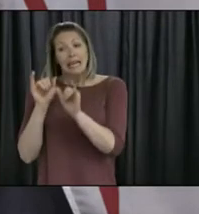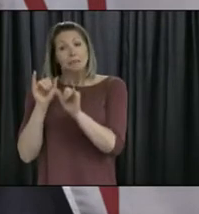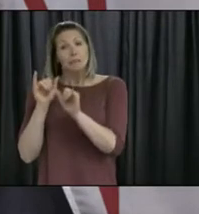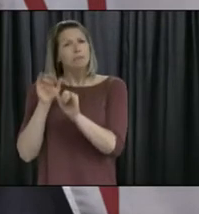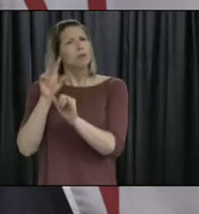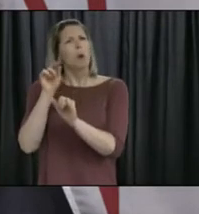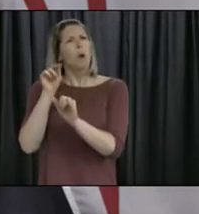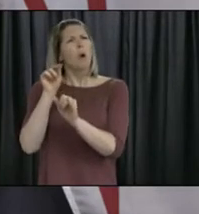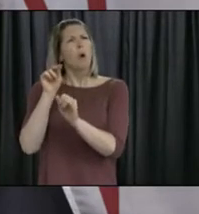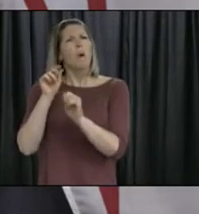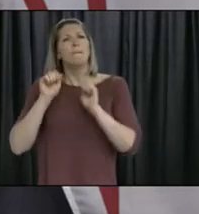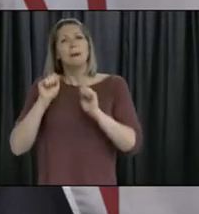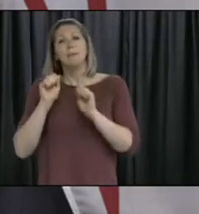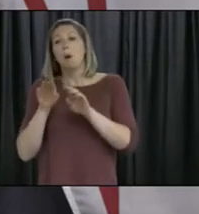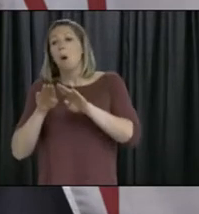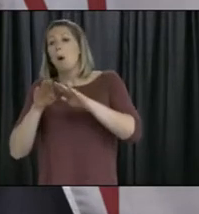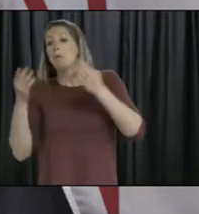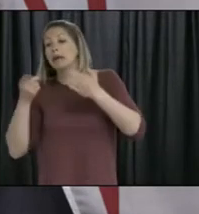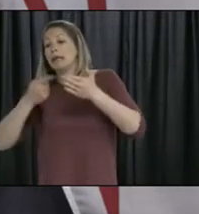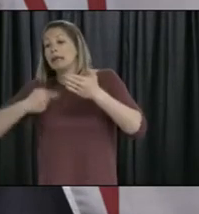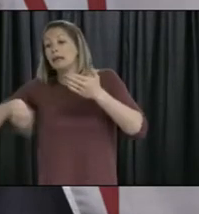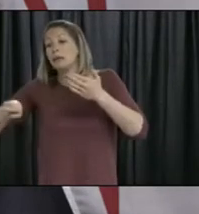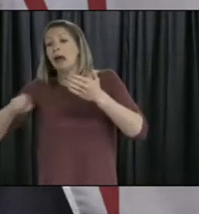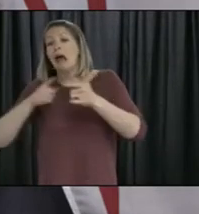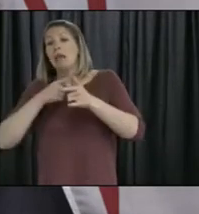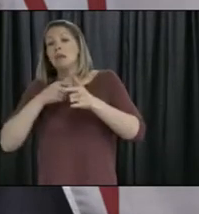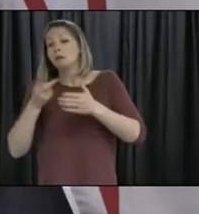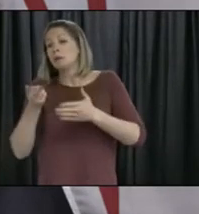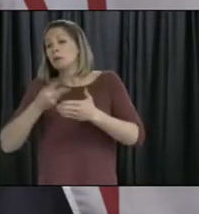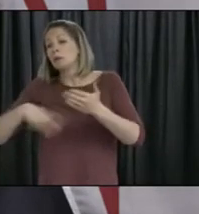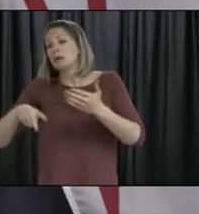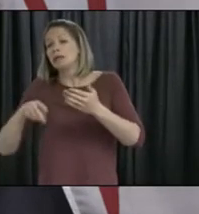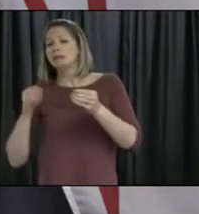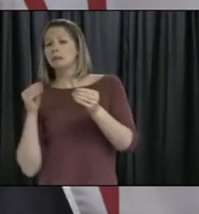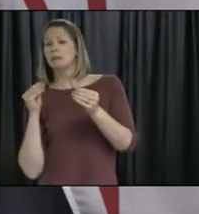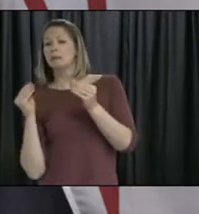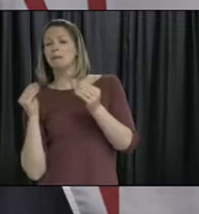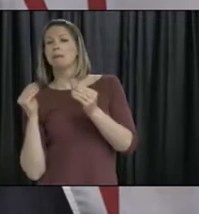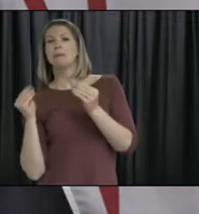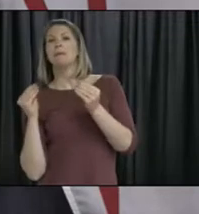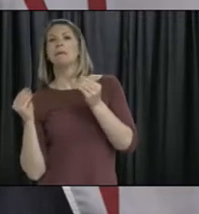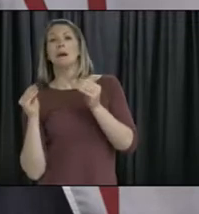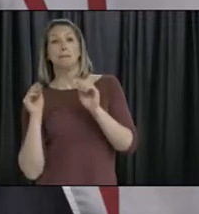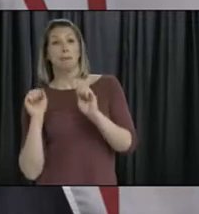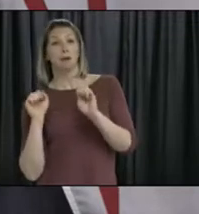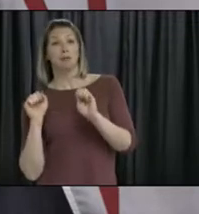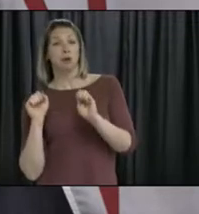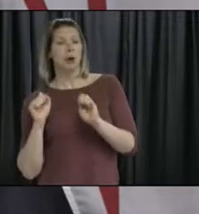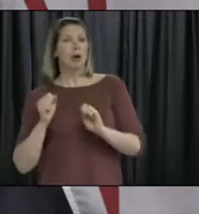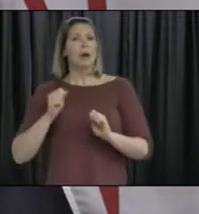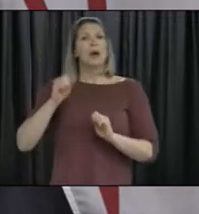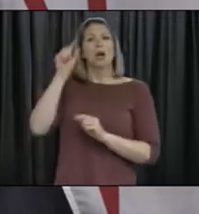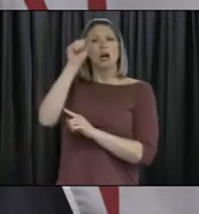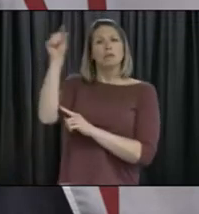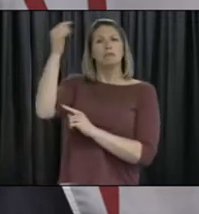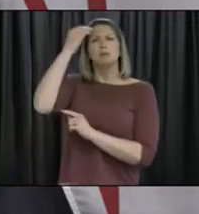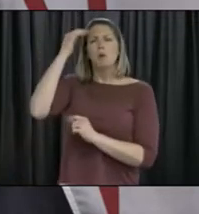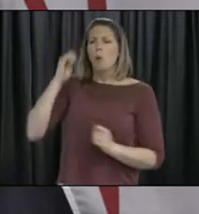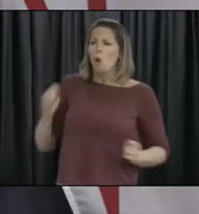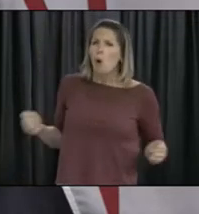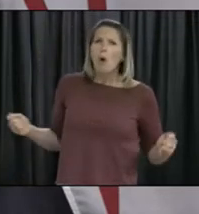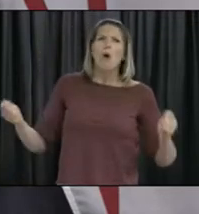Public health can't know how every business or every activity can be run. So